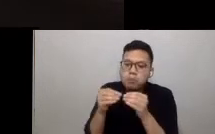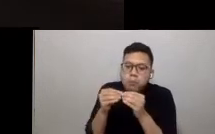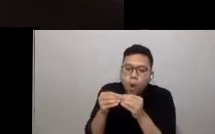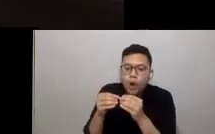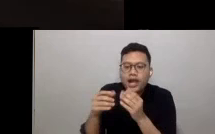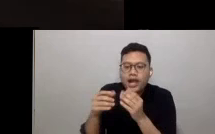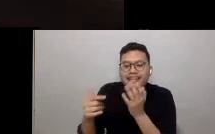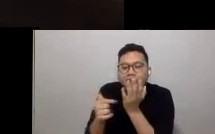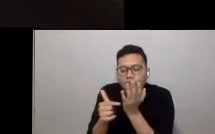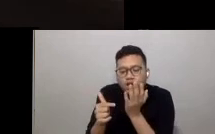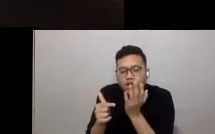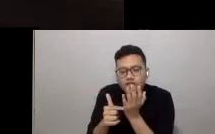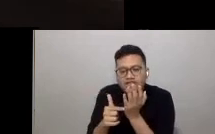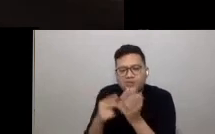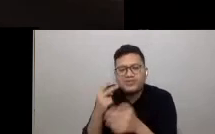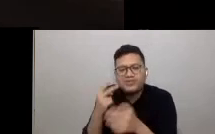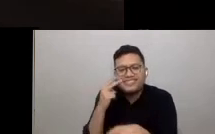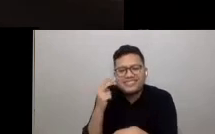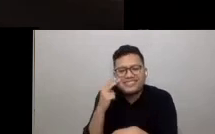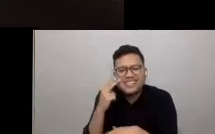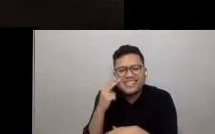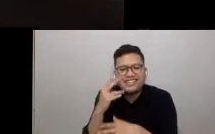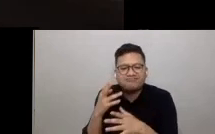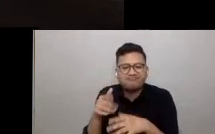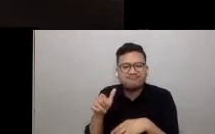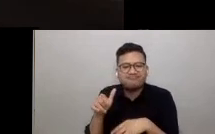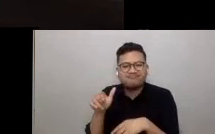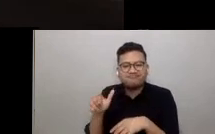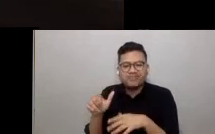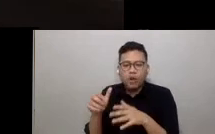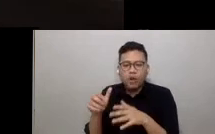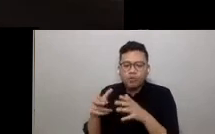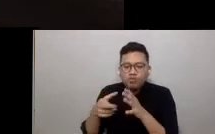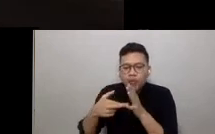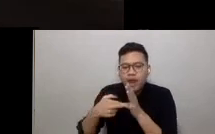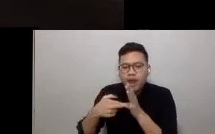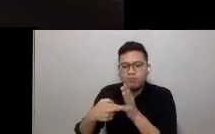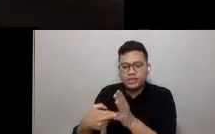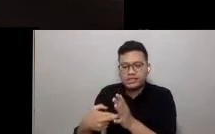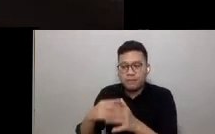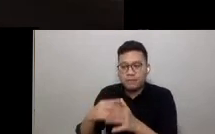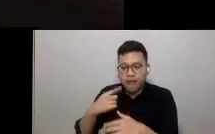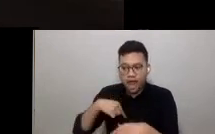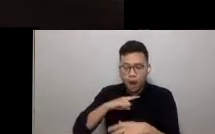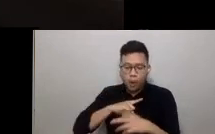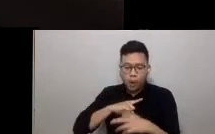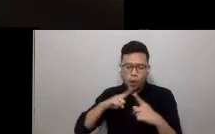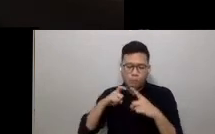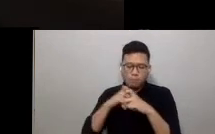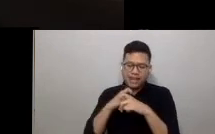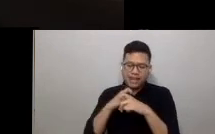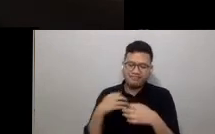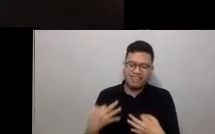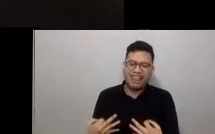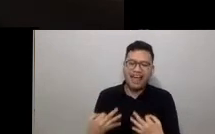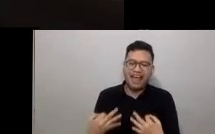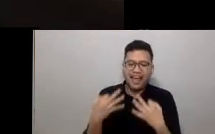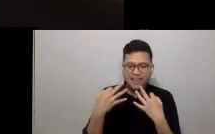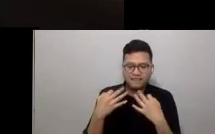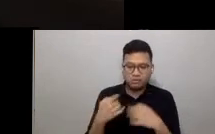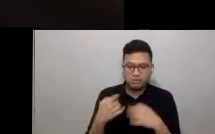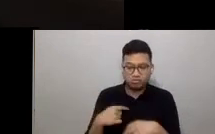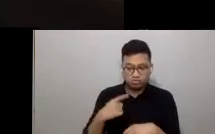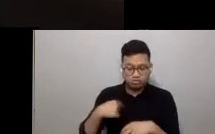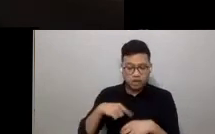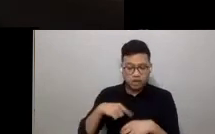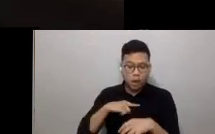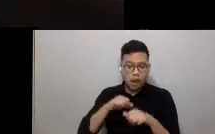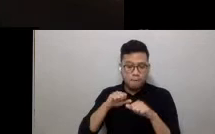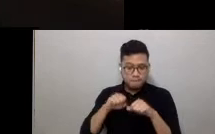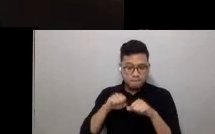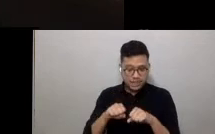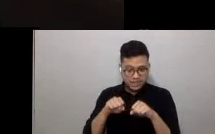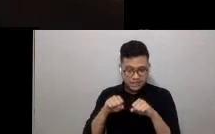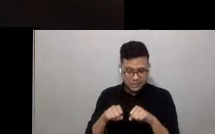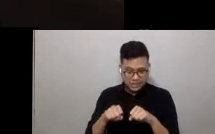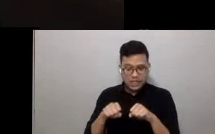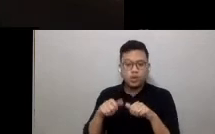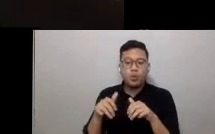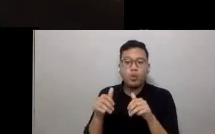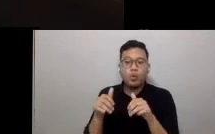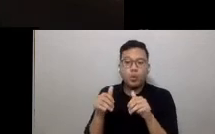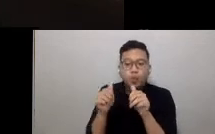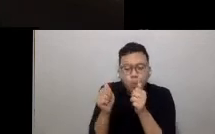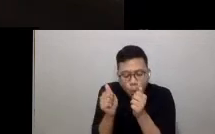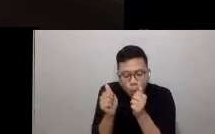they can similarly represent the complexity of our daily lives. Our ability to work from home and yet be